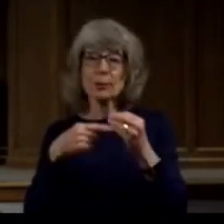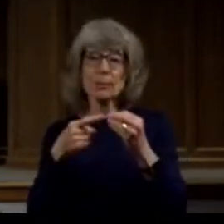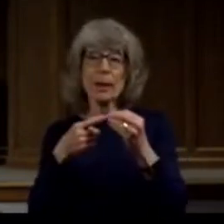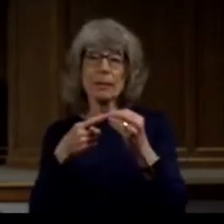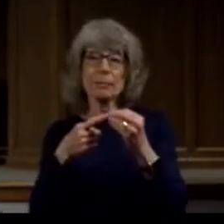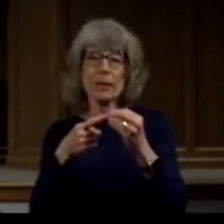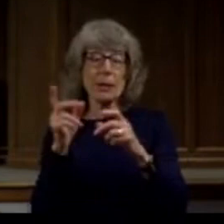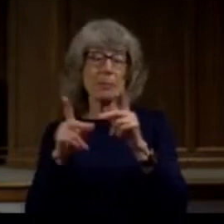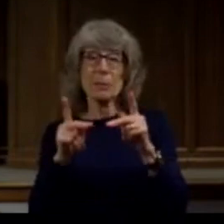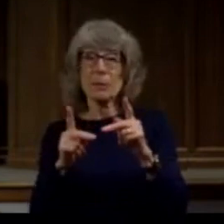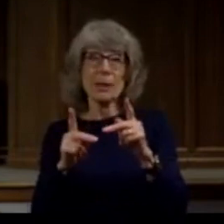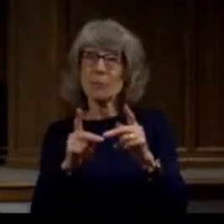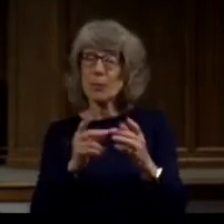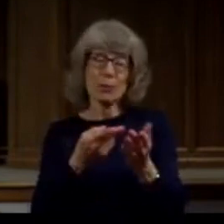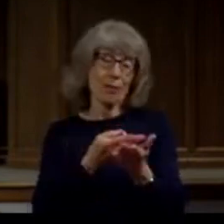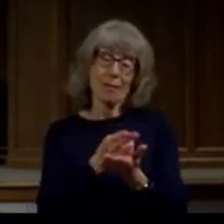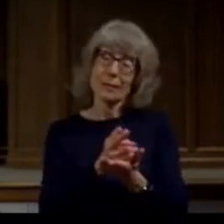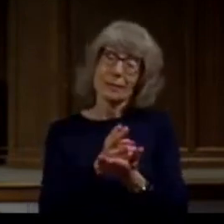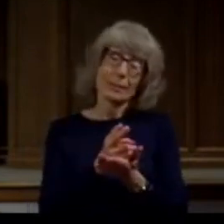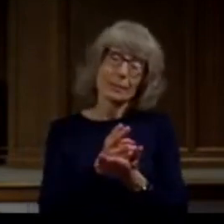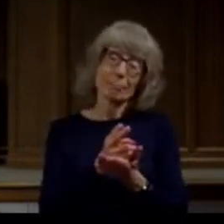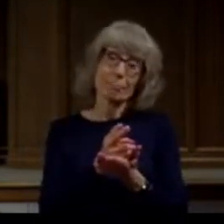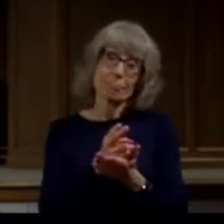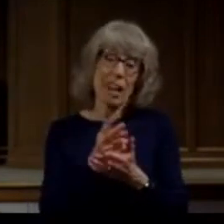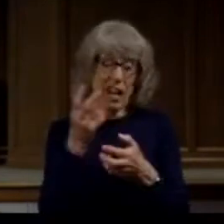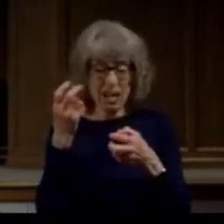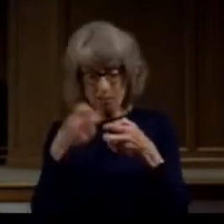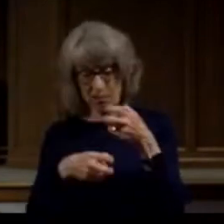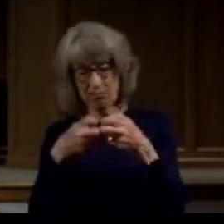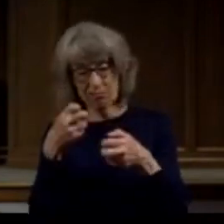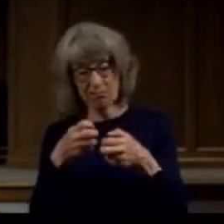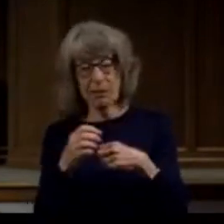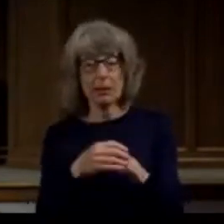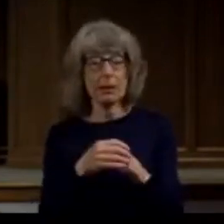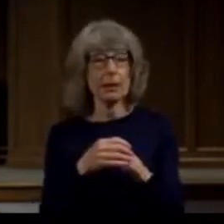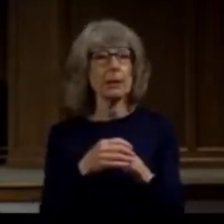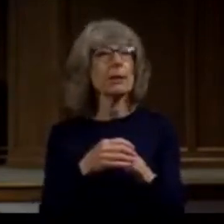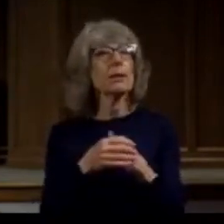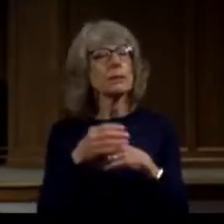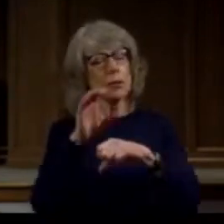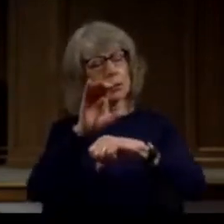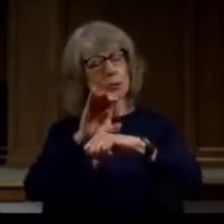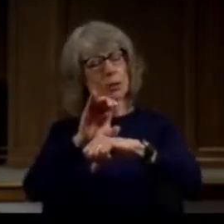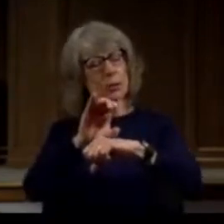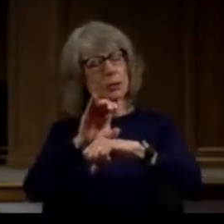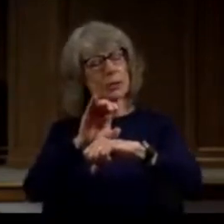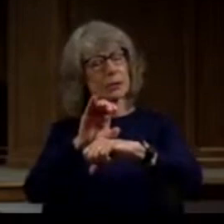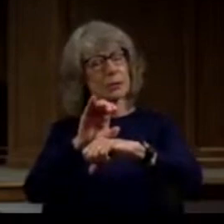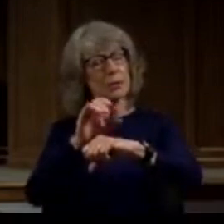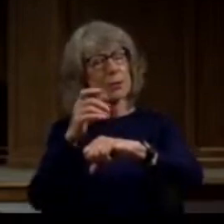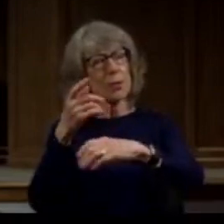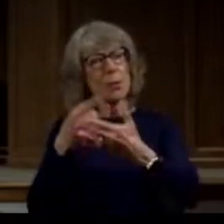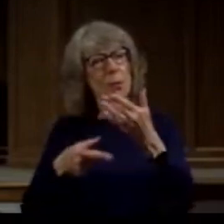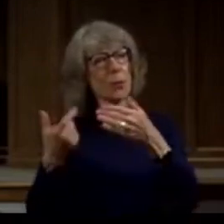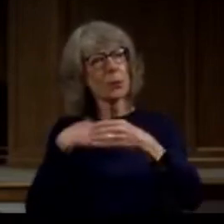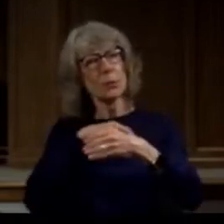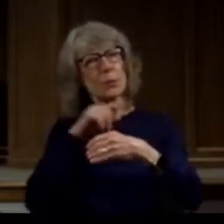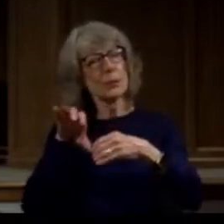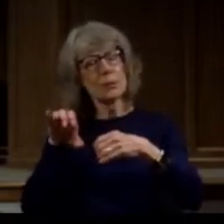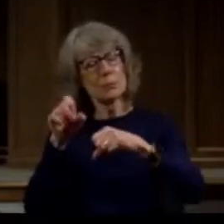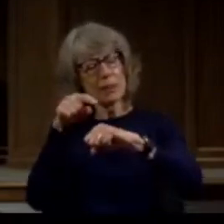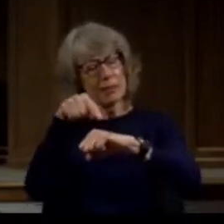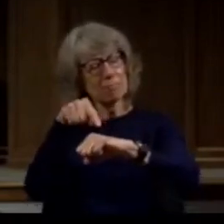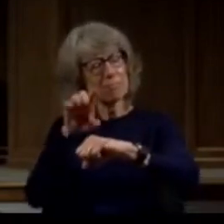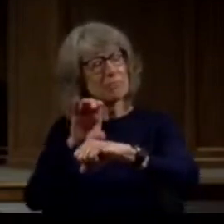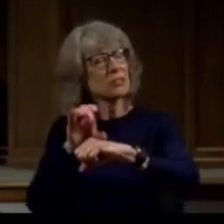so what do we do what do we do with the church and I'm going to ask you to consider three things very quickly